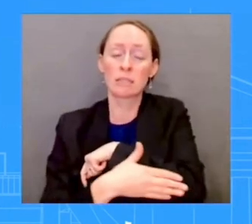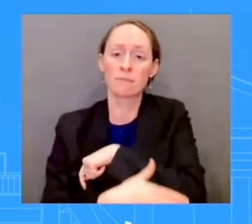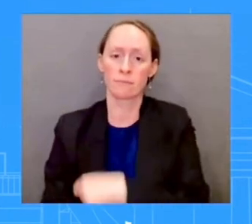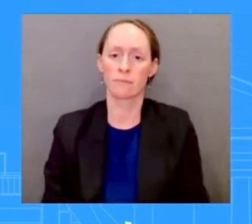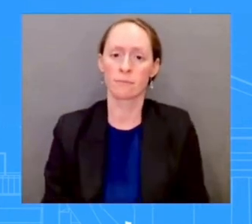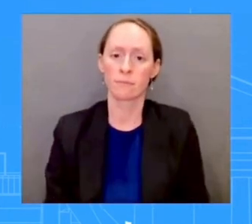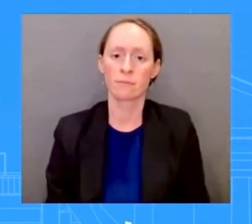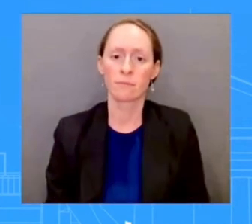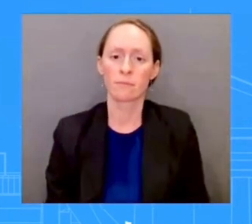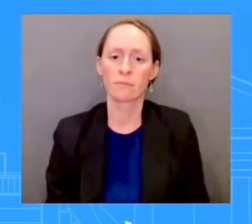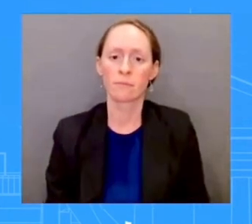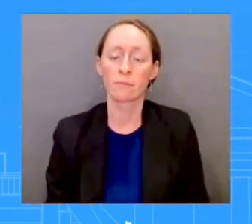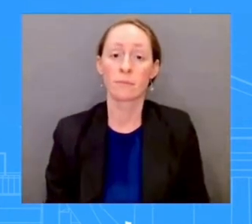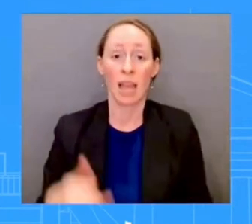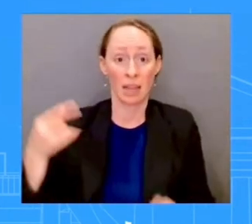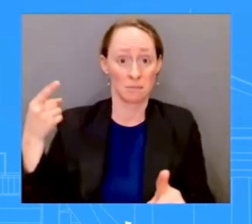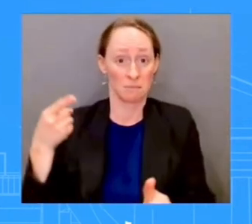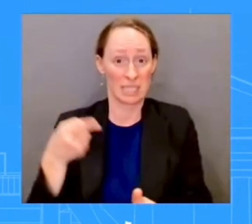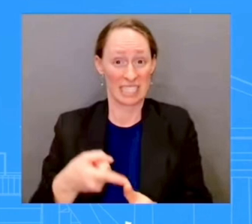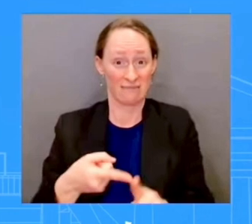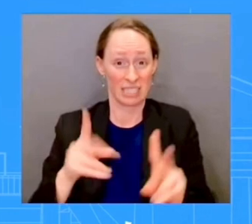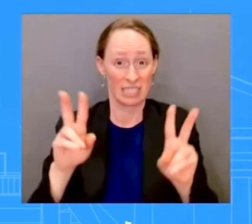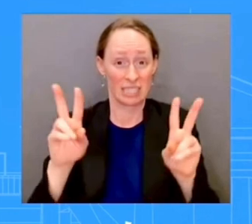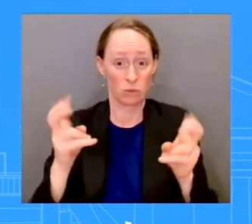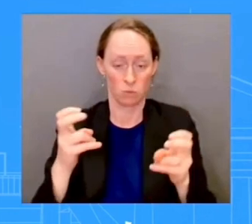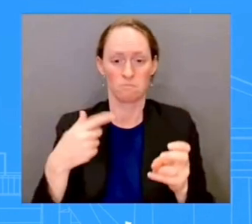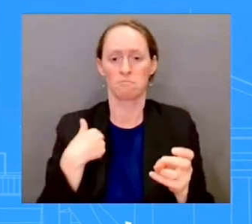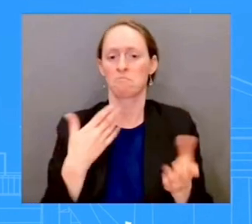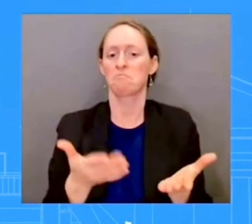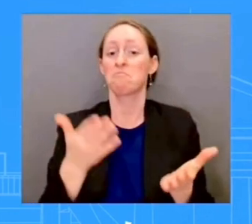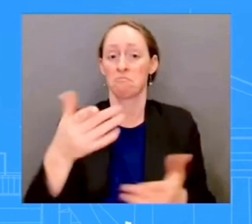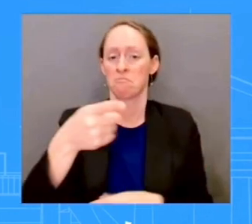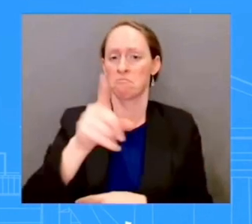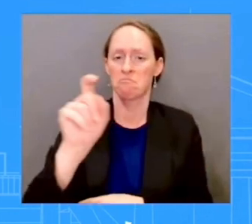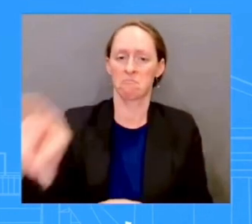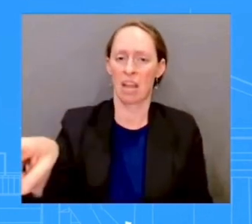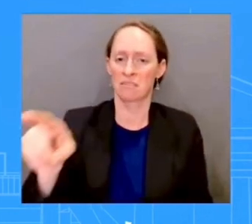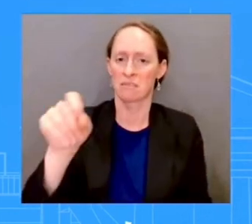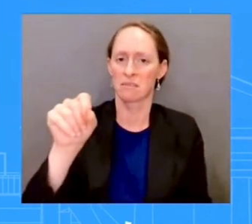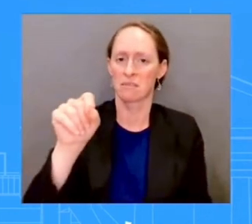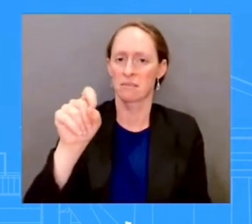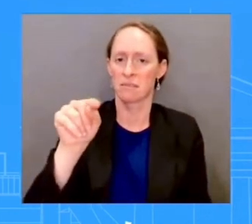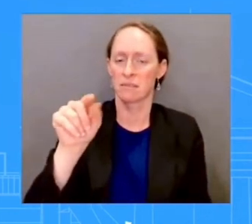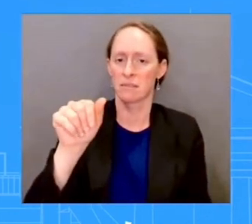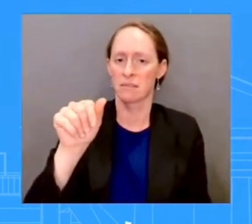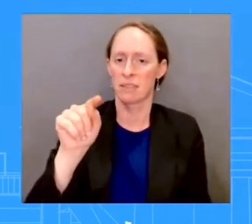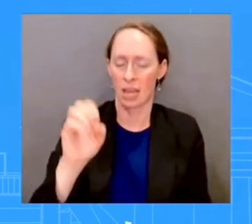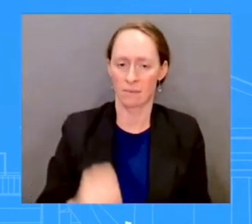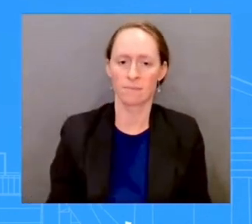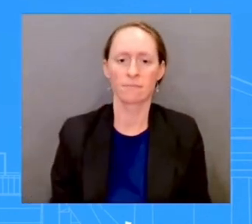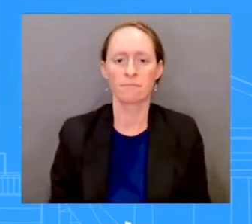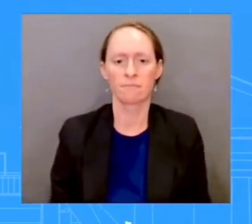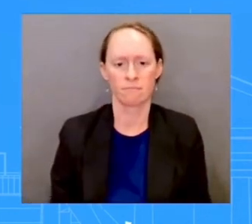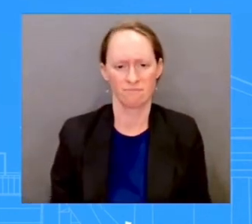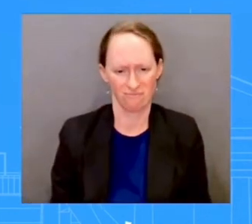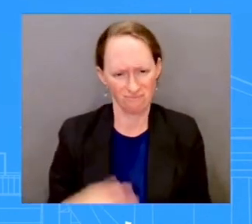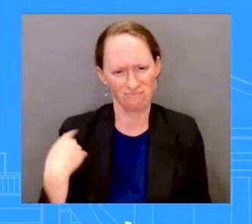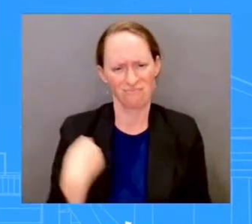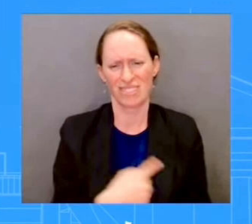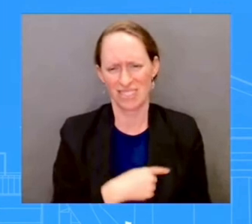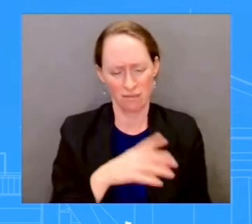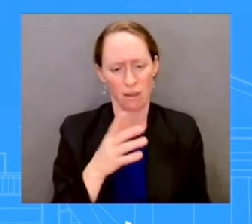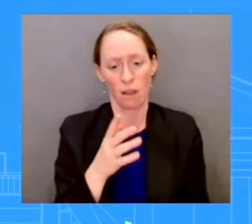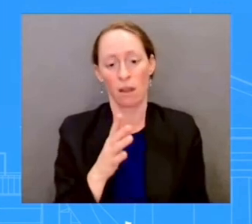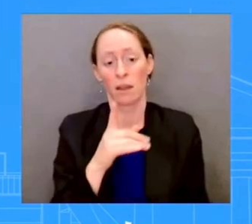Department. But, again, we're aware of this, but we will never shy away, never shy away on talking about human rights, regardless